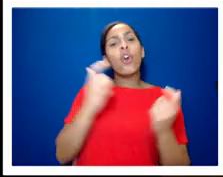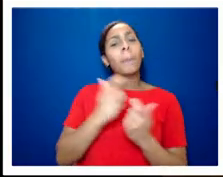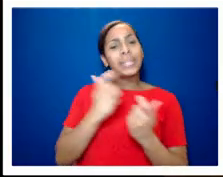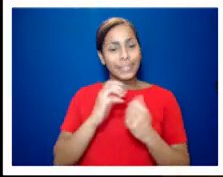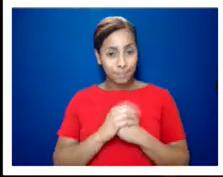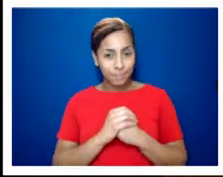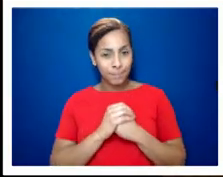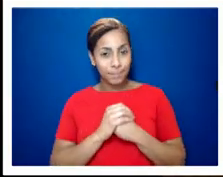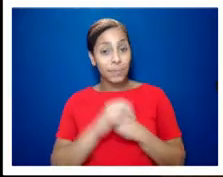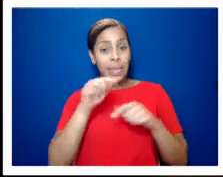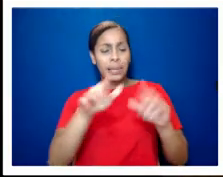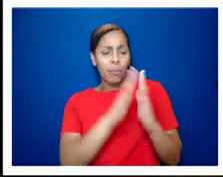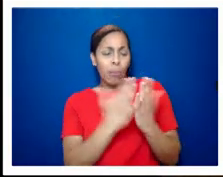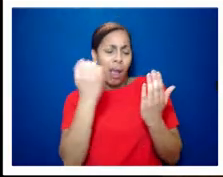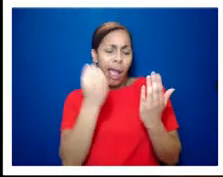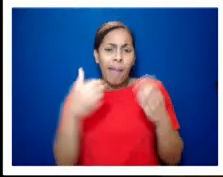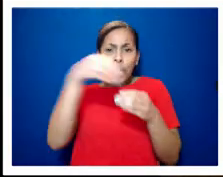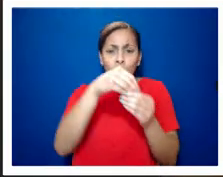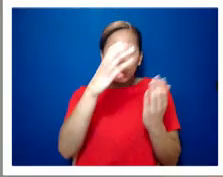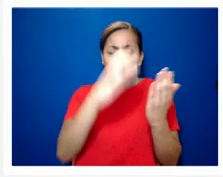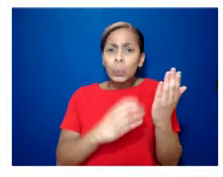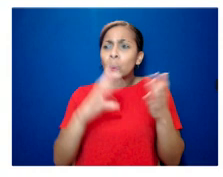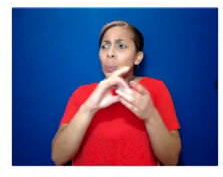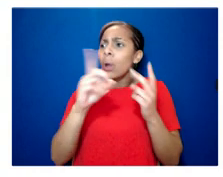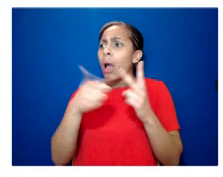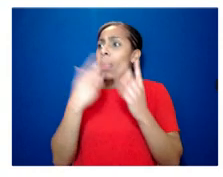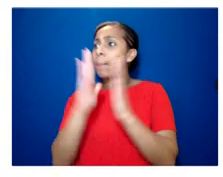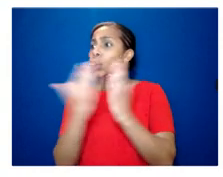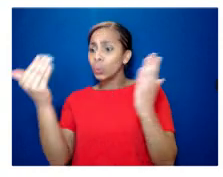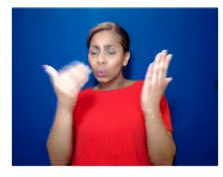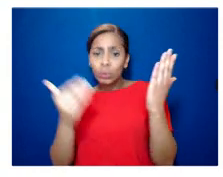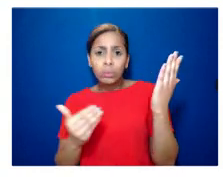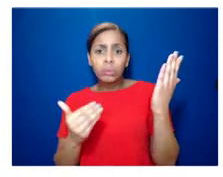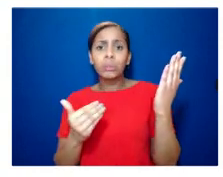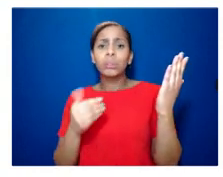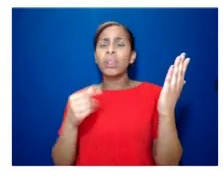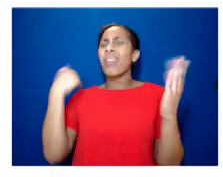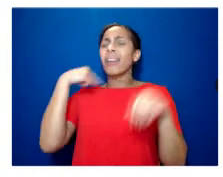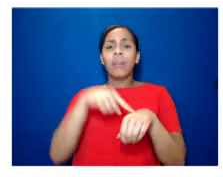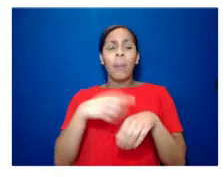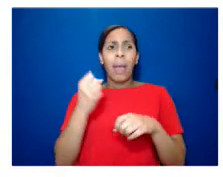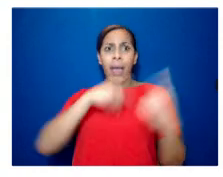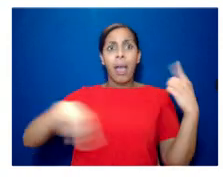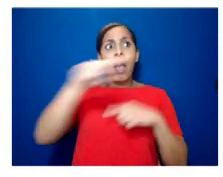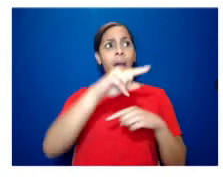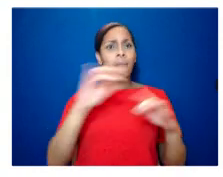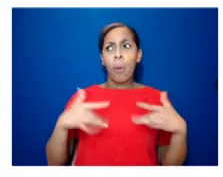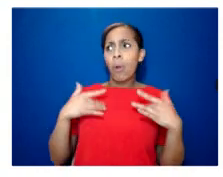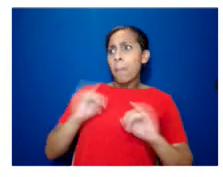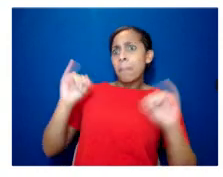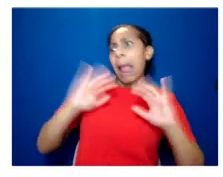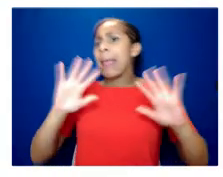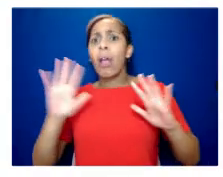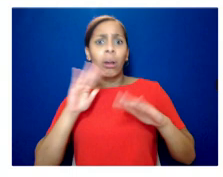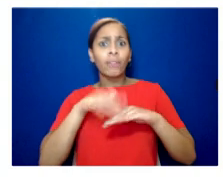other books books which triggered a kind of moral panic around what children in the 1980s should be